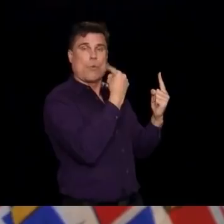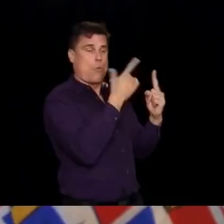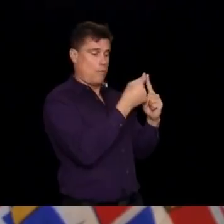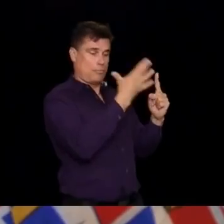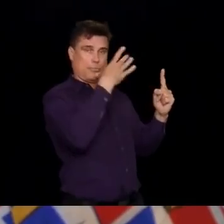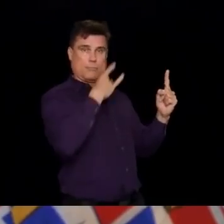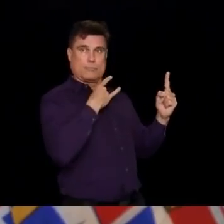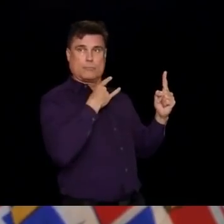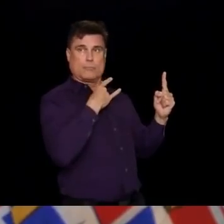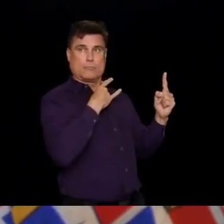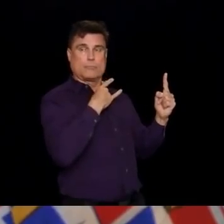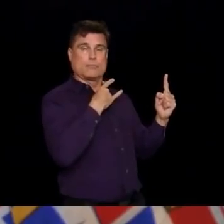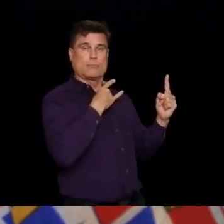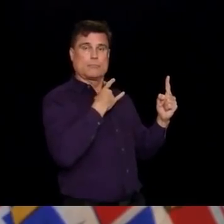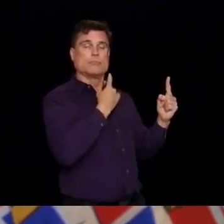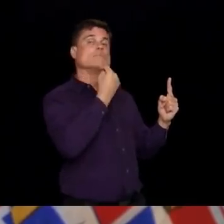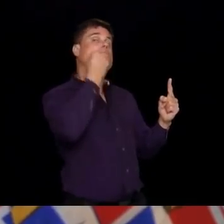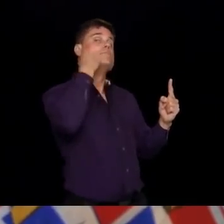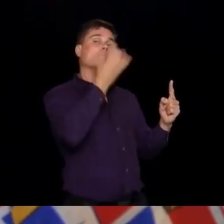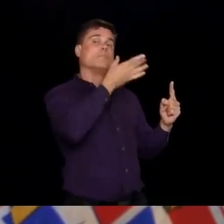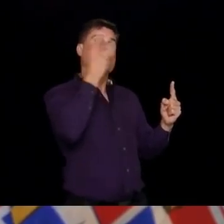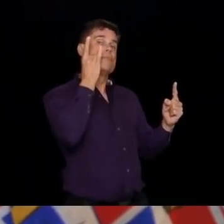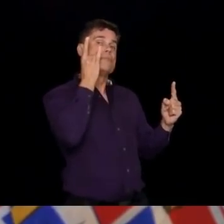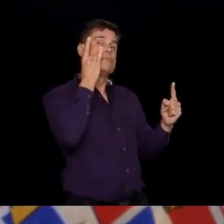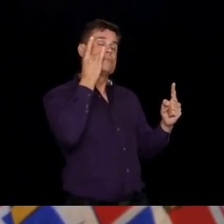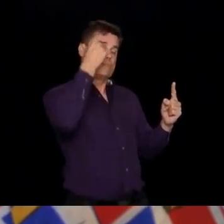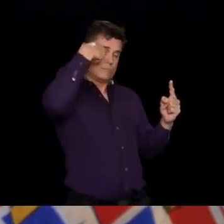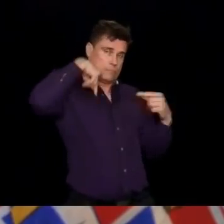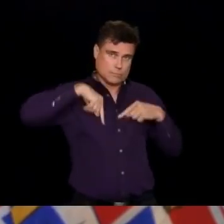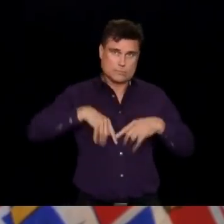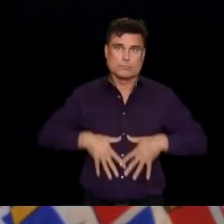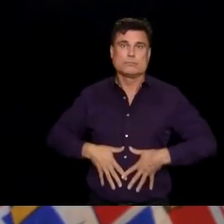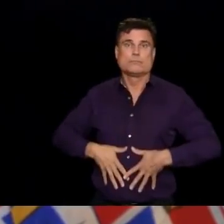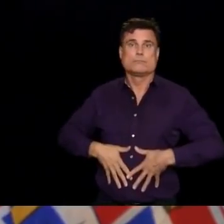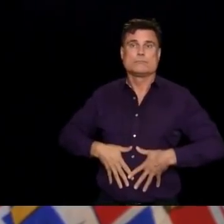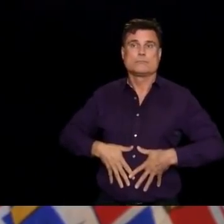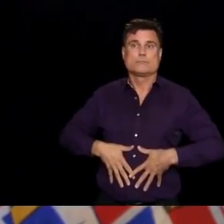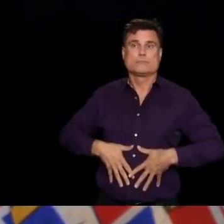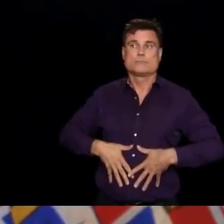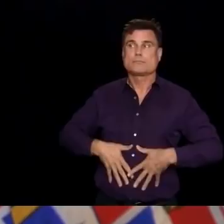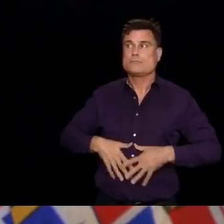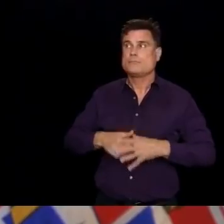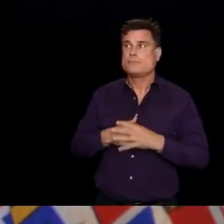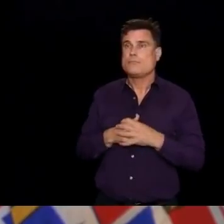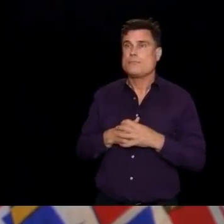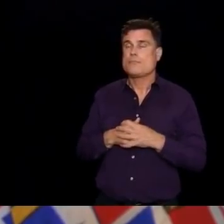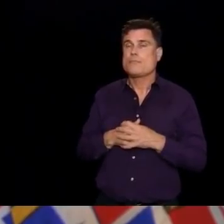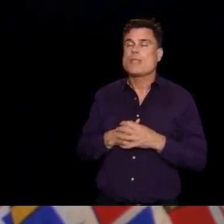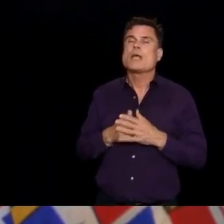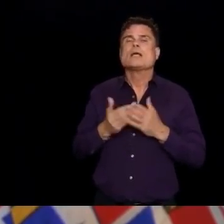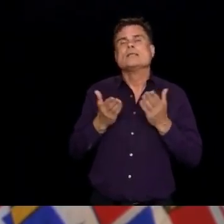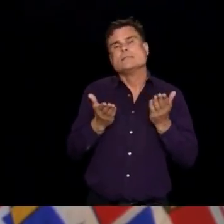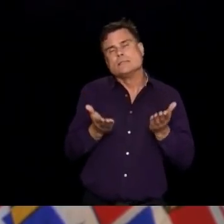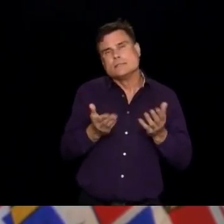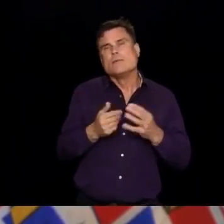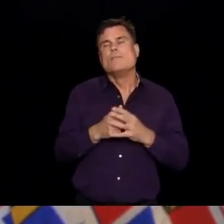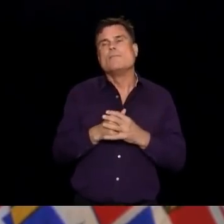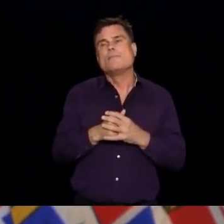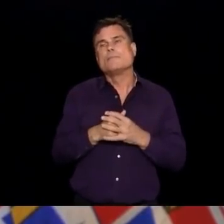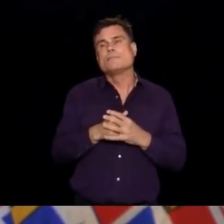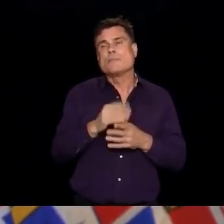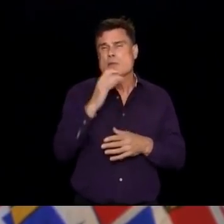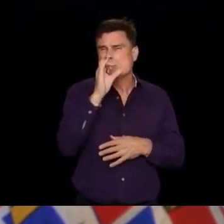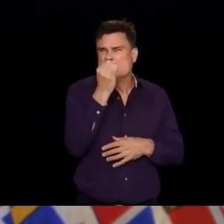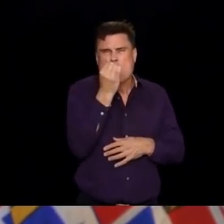And then can float in the air column and can be transmitted down the hallway or through the ventilation system,